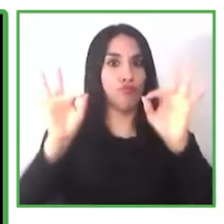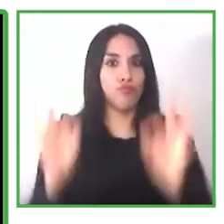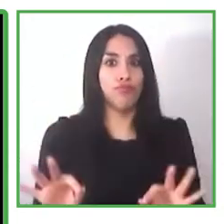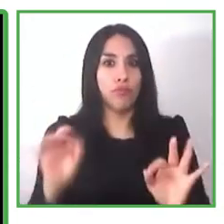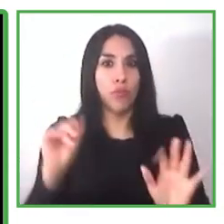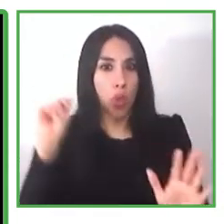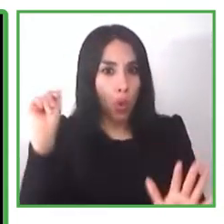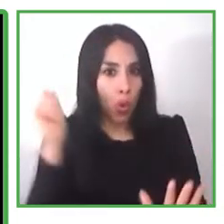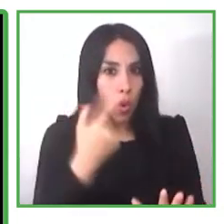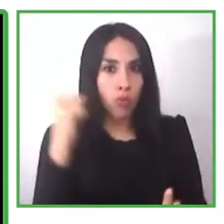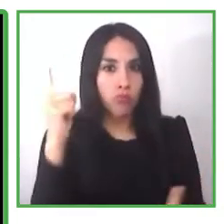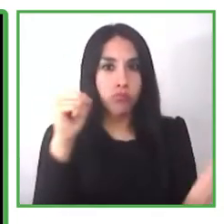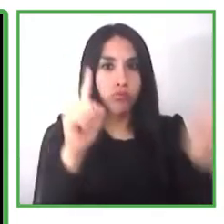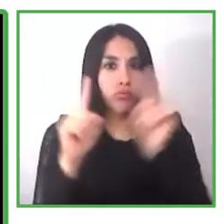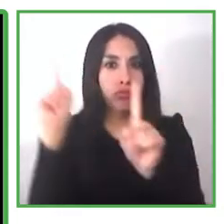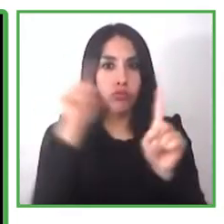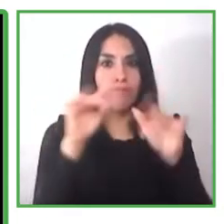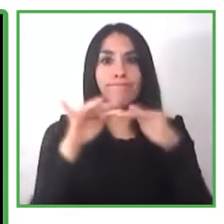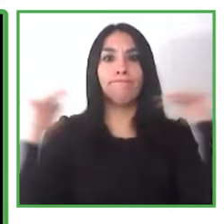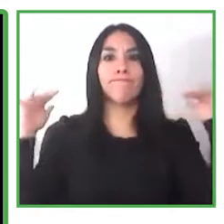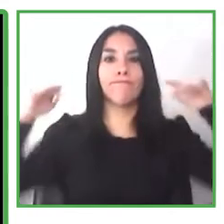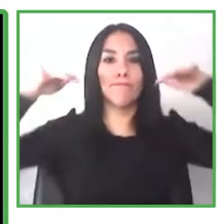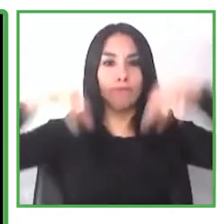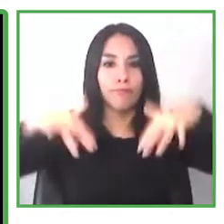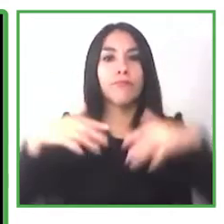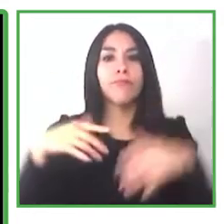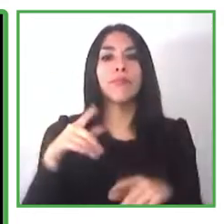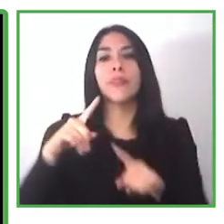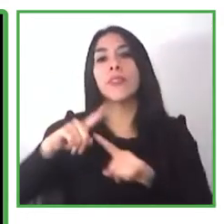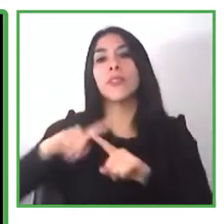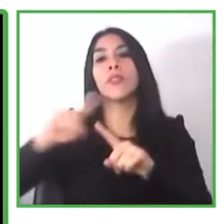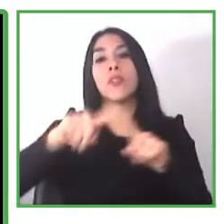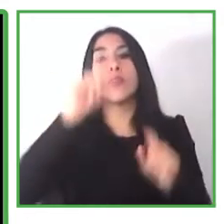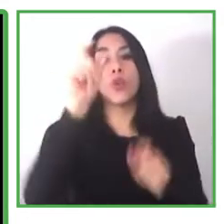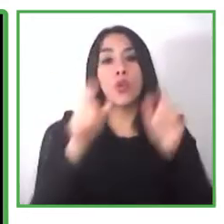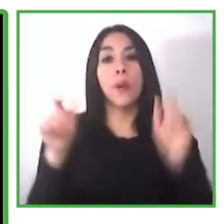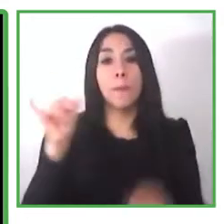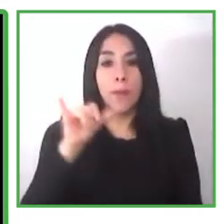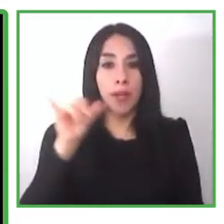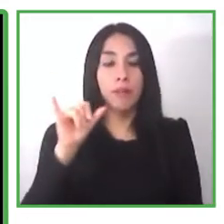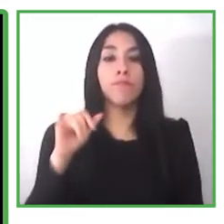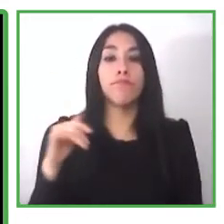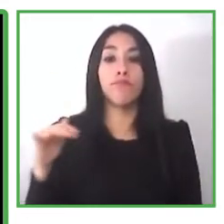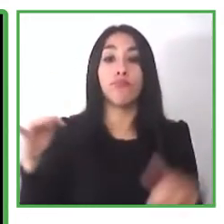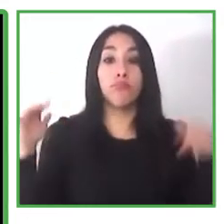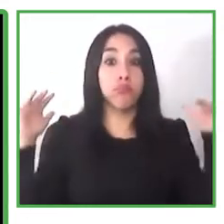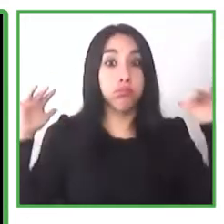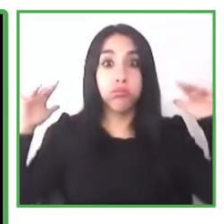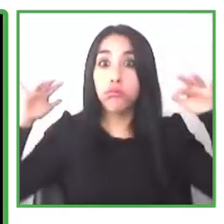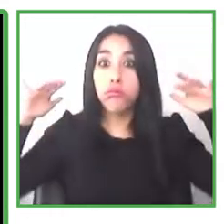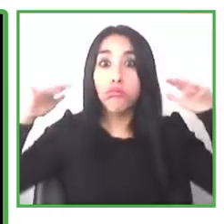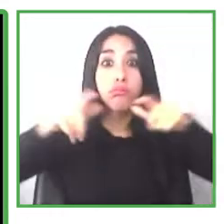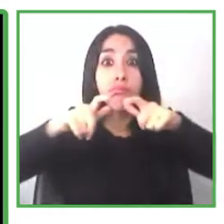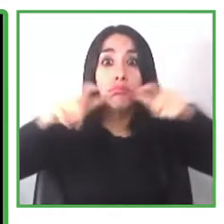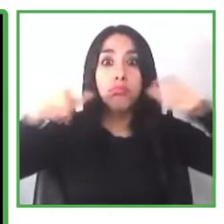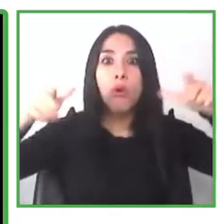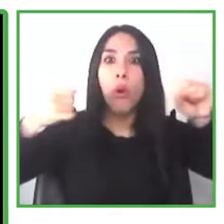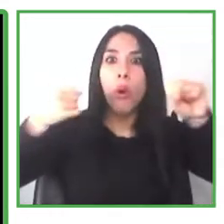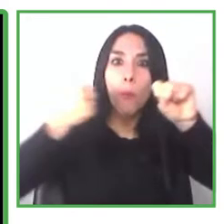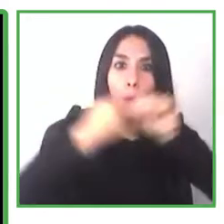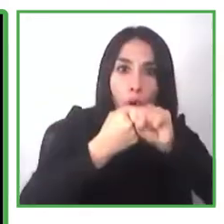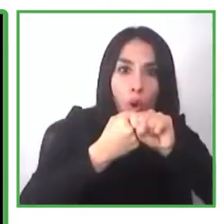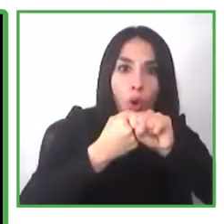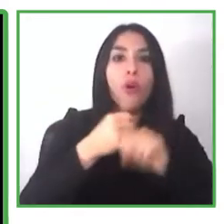it was like a real election ideas like this are important to give people with